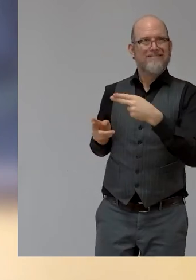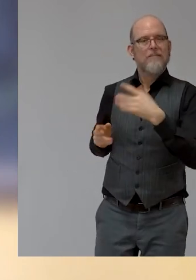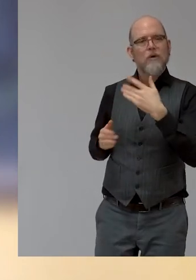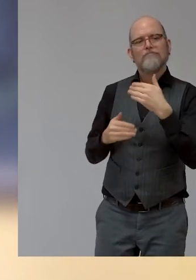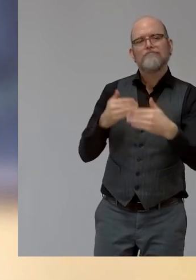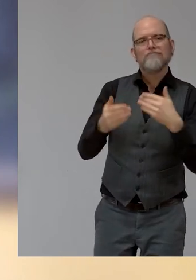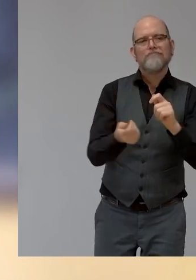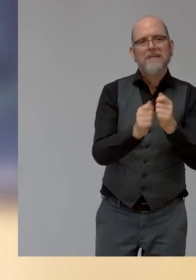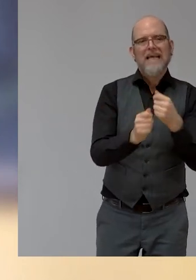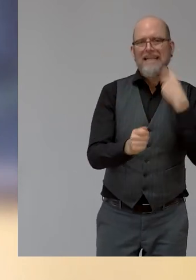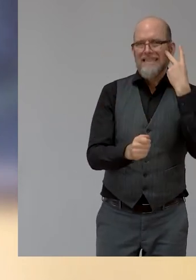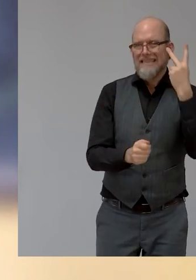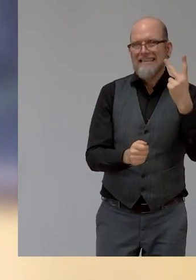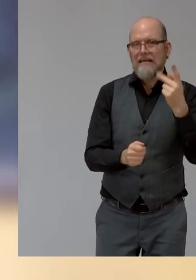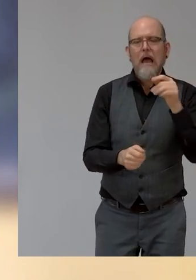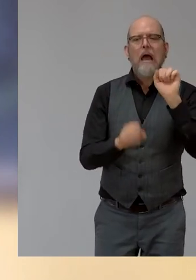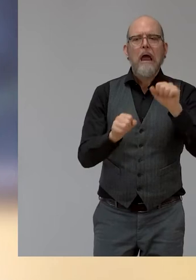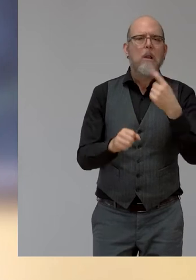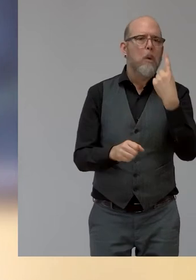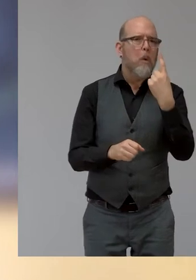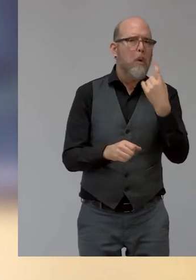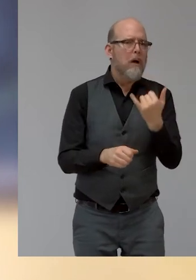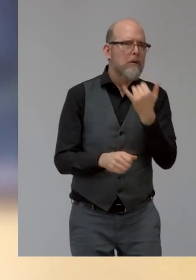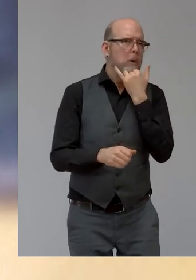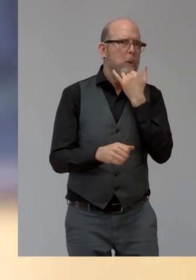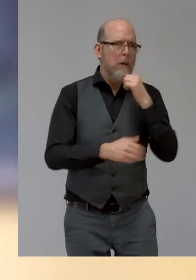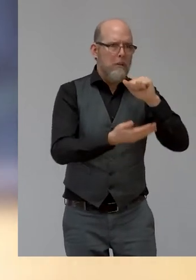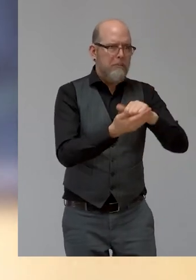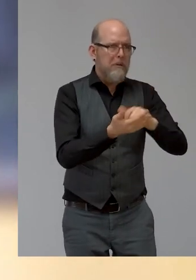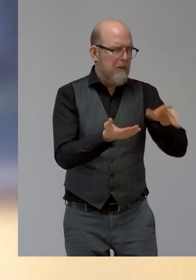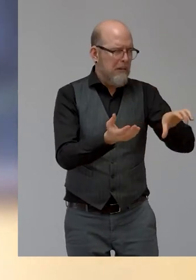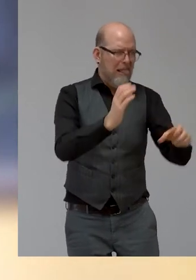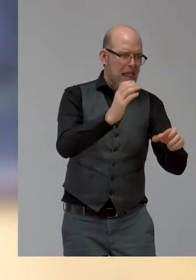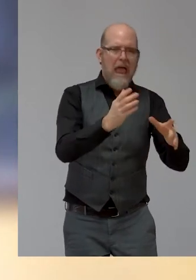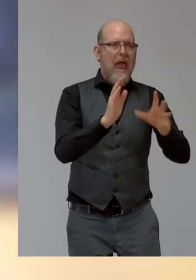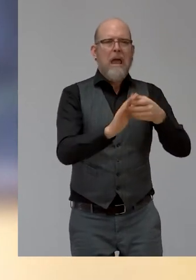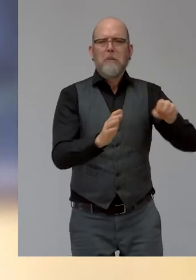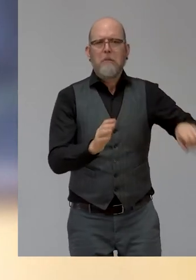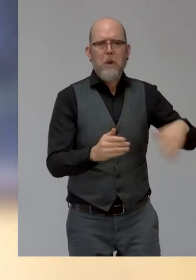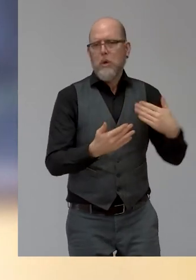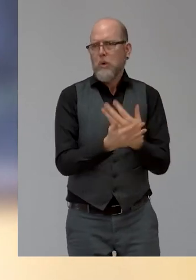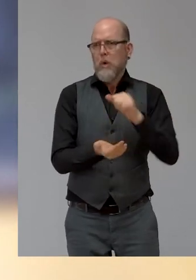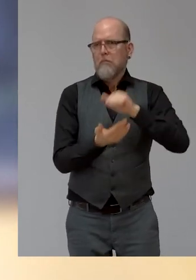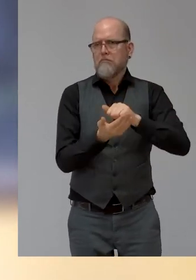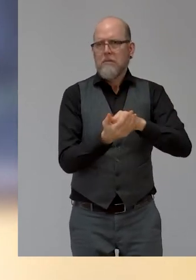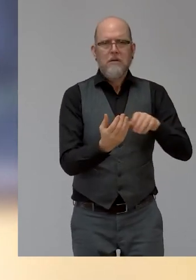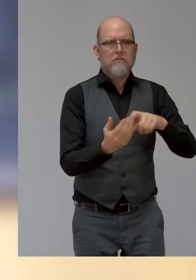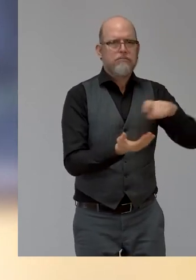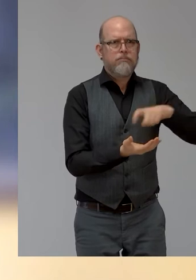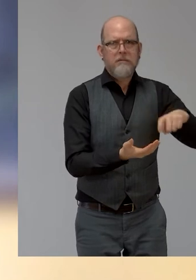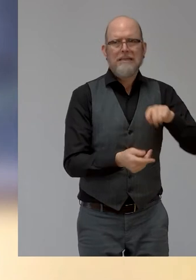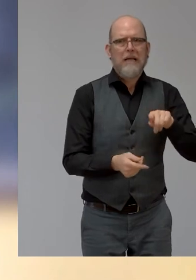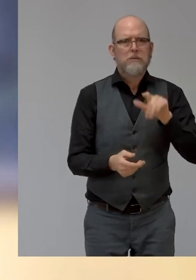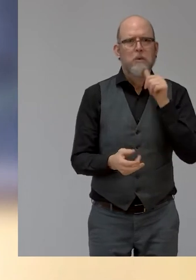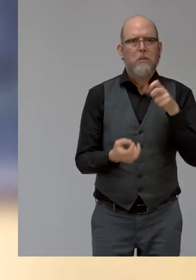without any difficulty. And the other thing is what you mentioned in the introduction is the low volume manufacturing. Those are